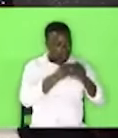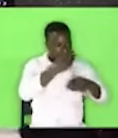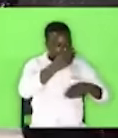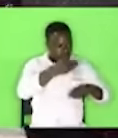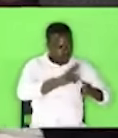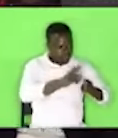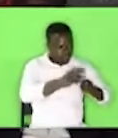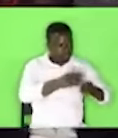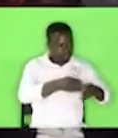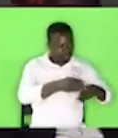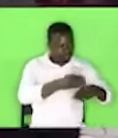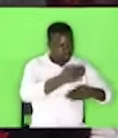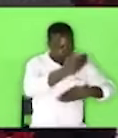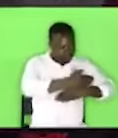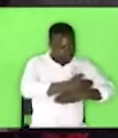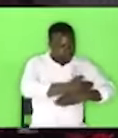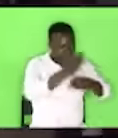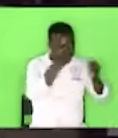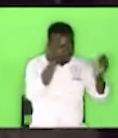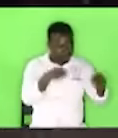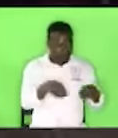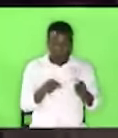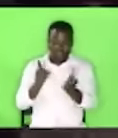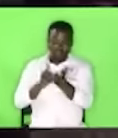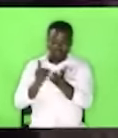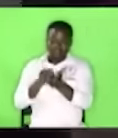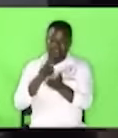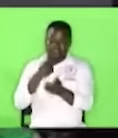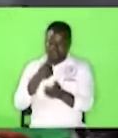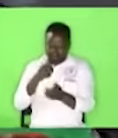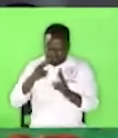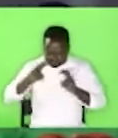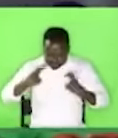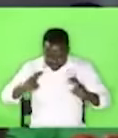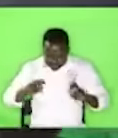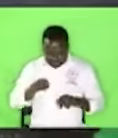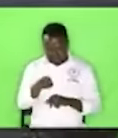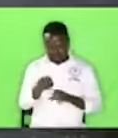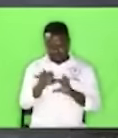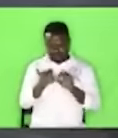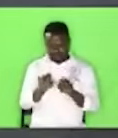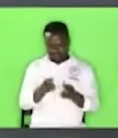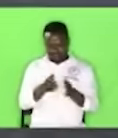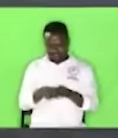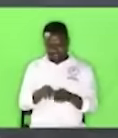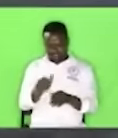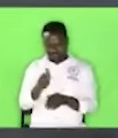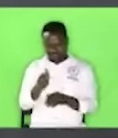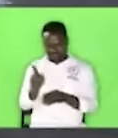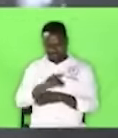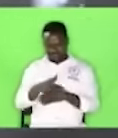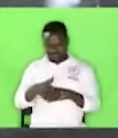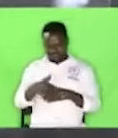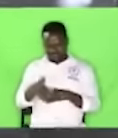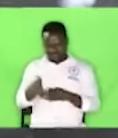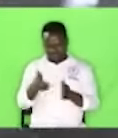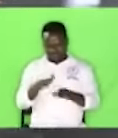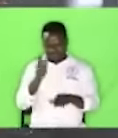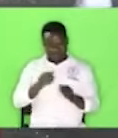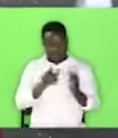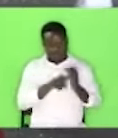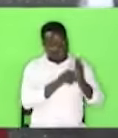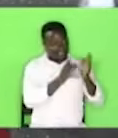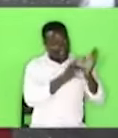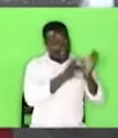when the doctor says that you are going to die and that he has given you 21 days to live and the name of Jesus is mentioned in